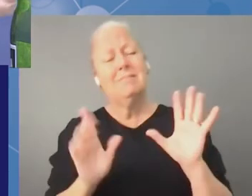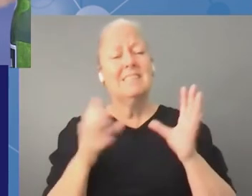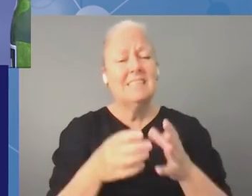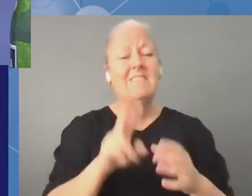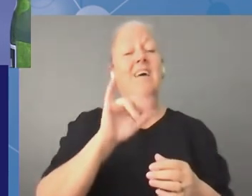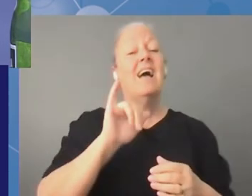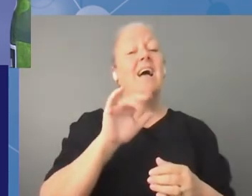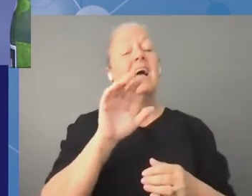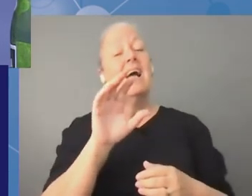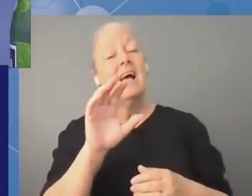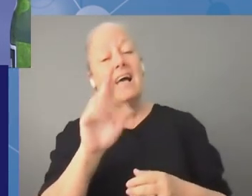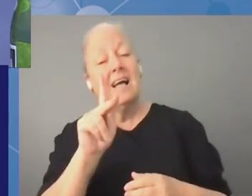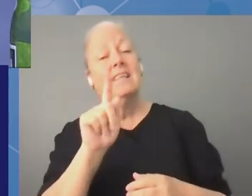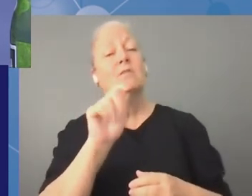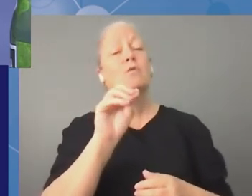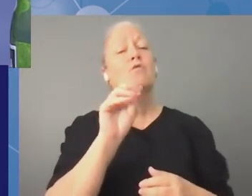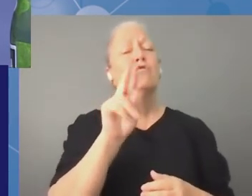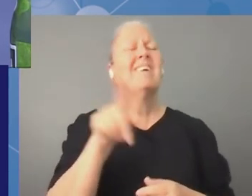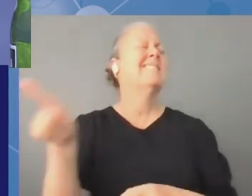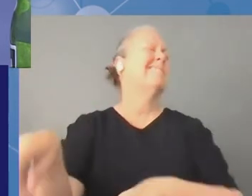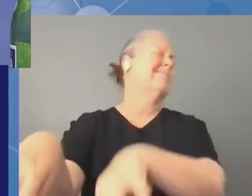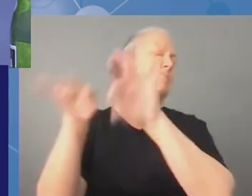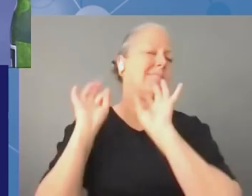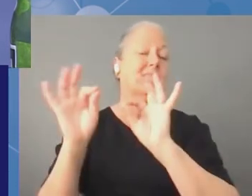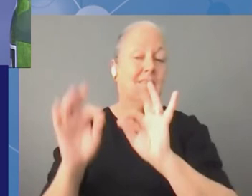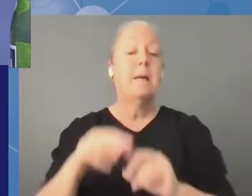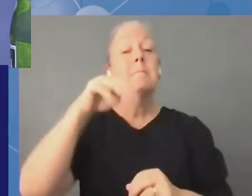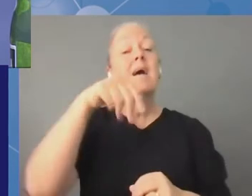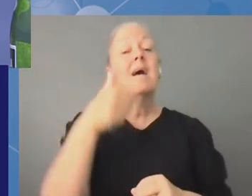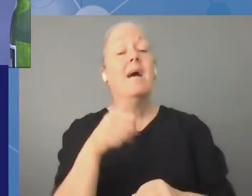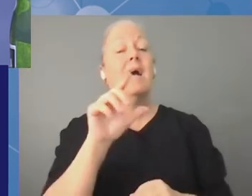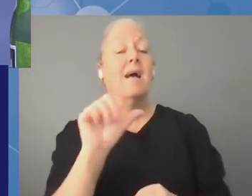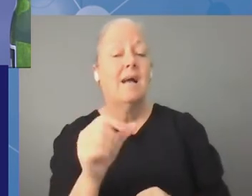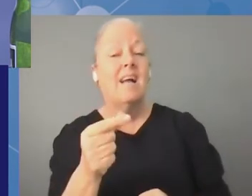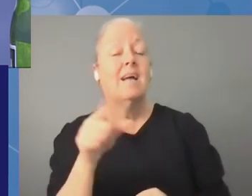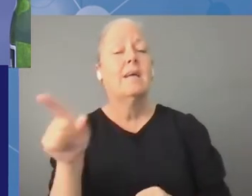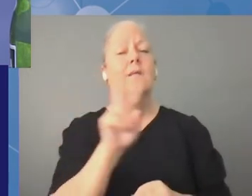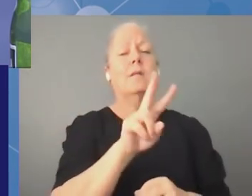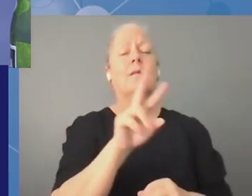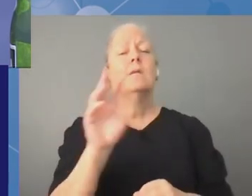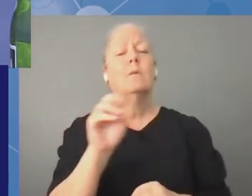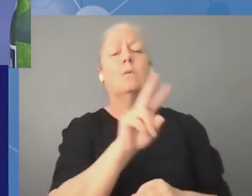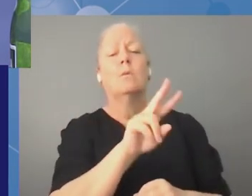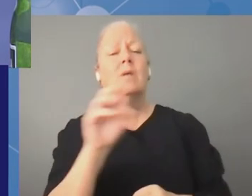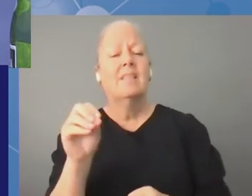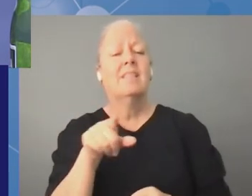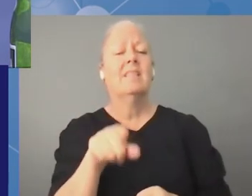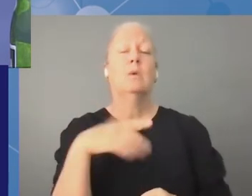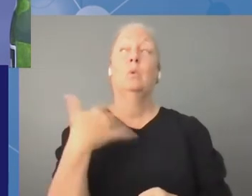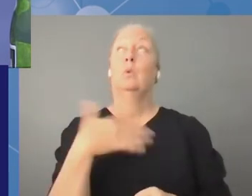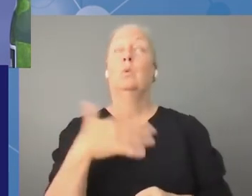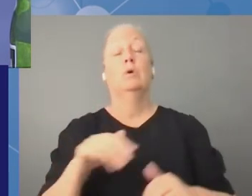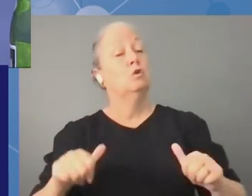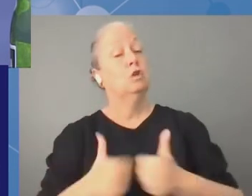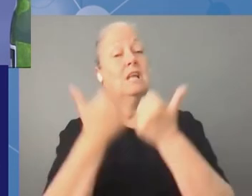phenomenal and i want to thank the mag the the 2021 mag really had a challenging task and they worked